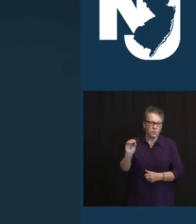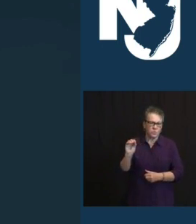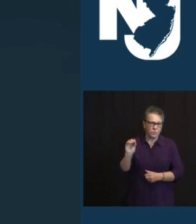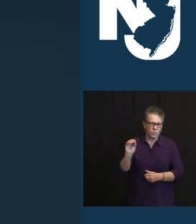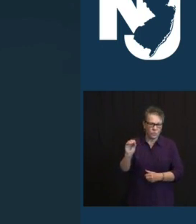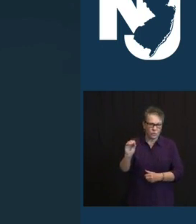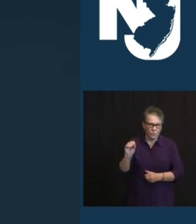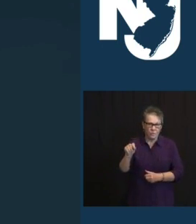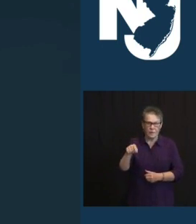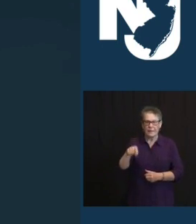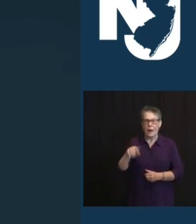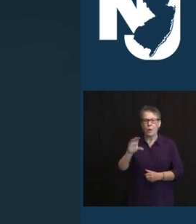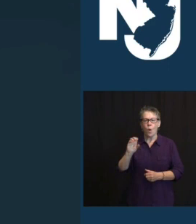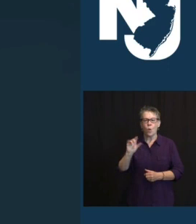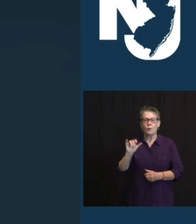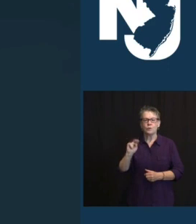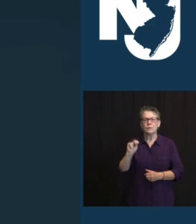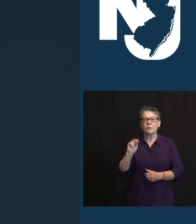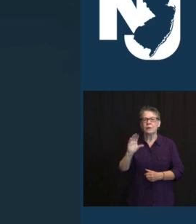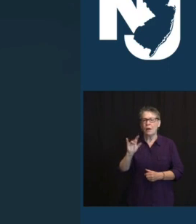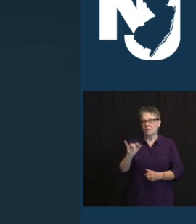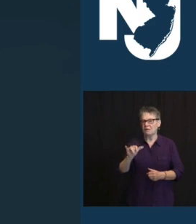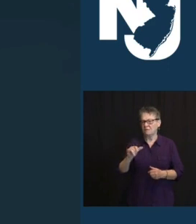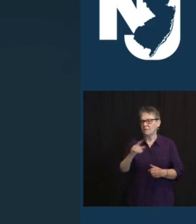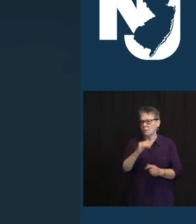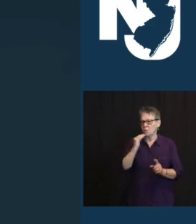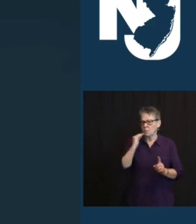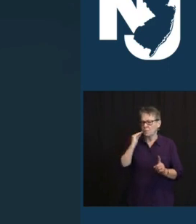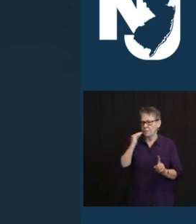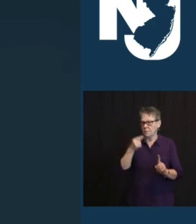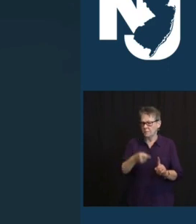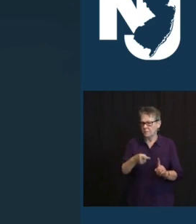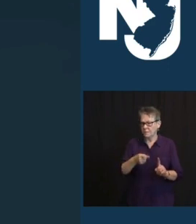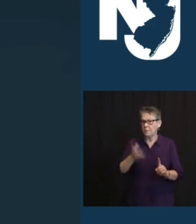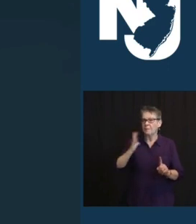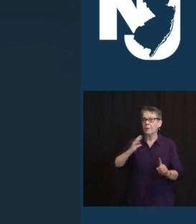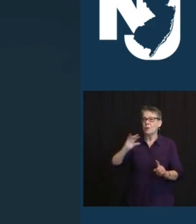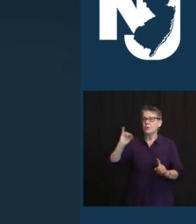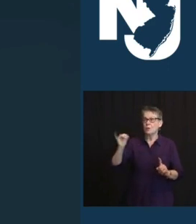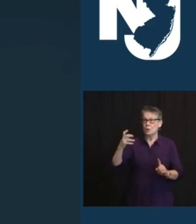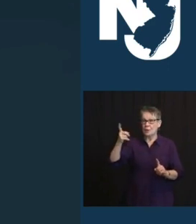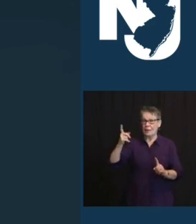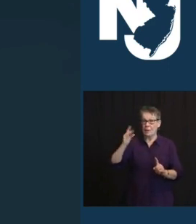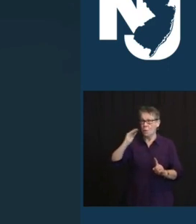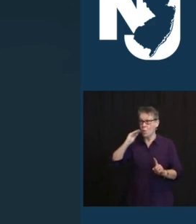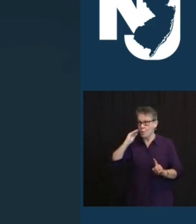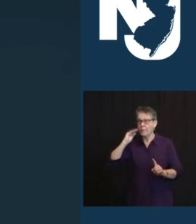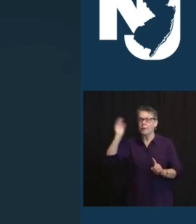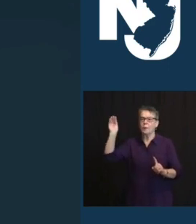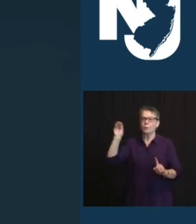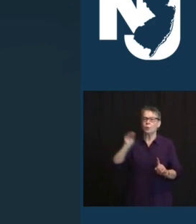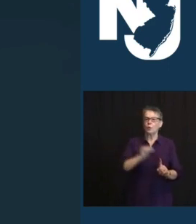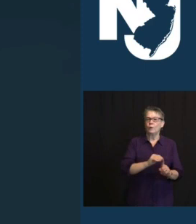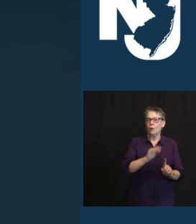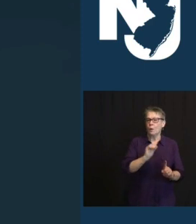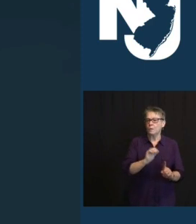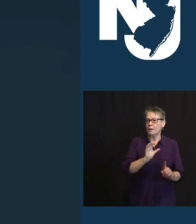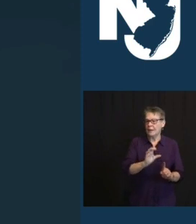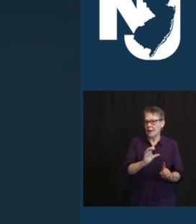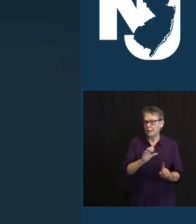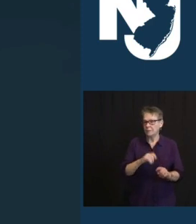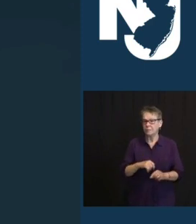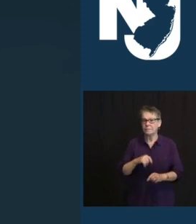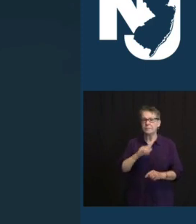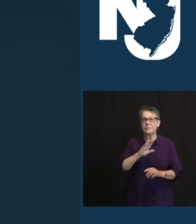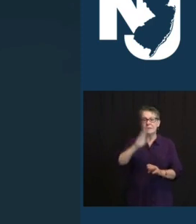COUNTY. HE HAD PREVIOUSLY CALLED JERSEY CITY AND TOMS RIVER. THOUGH SOME OF HIS FAMILY AND FRIENDS, INCLUDING HIS SON TOM WHO IS 12